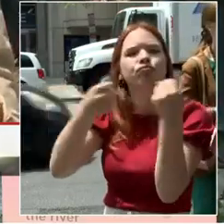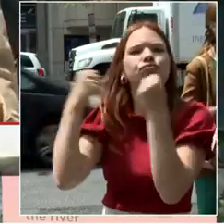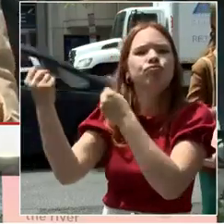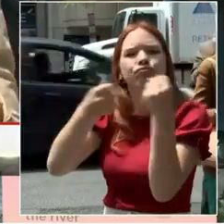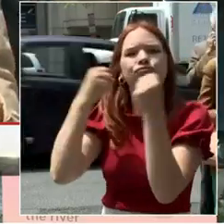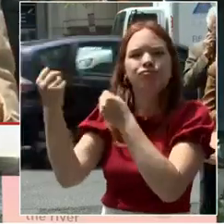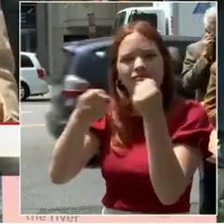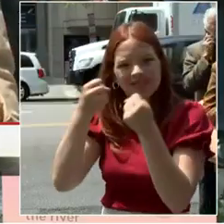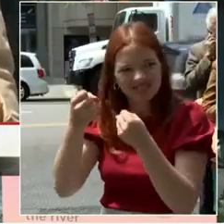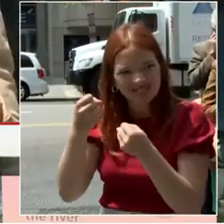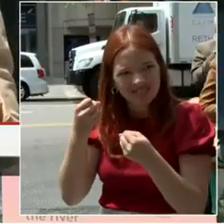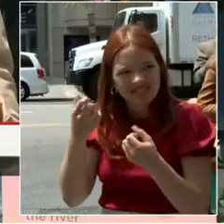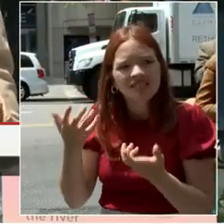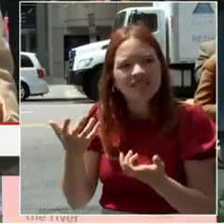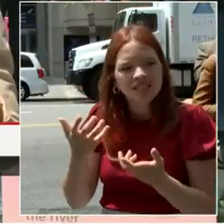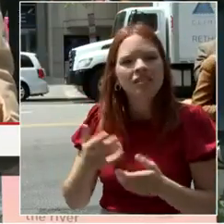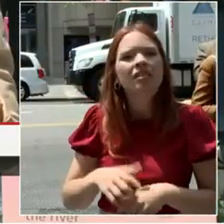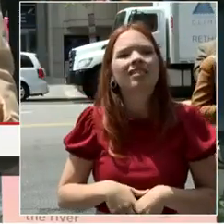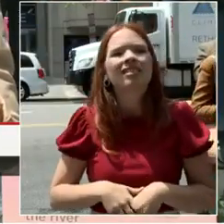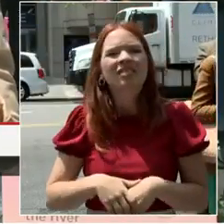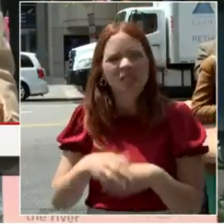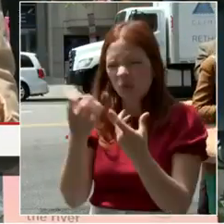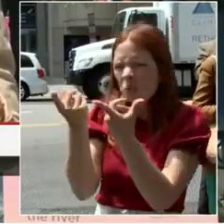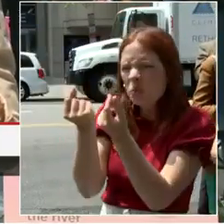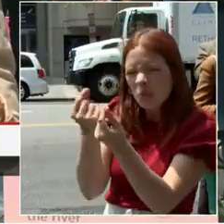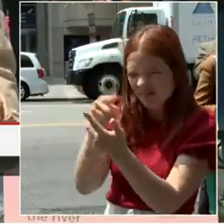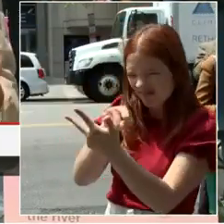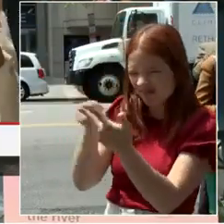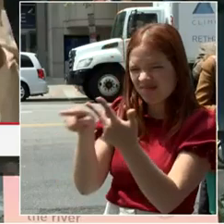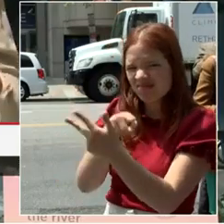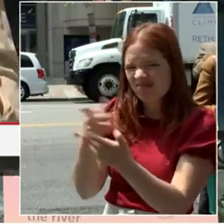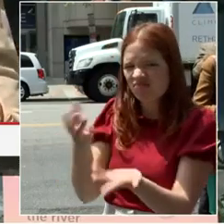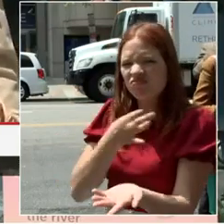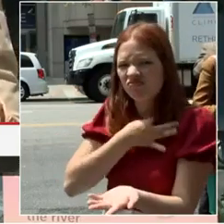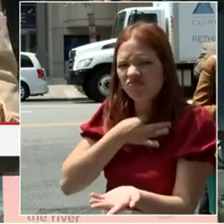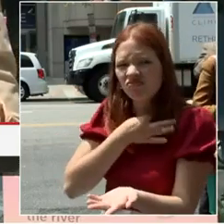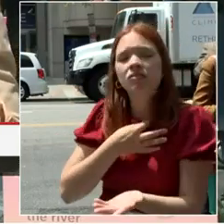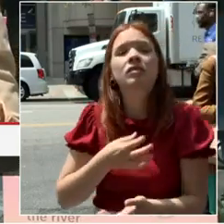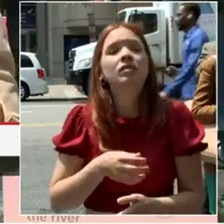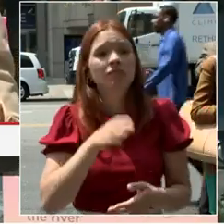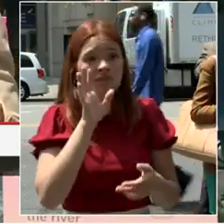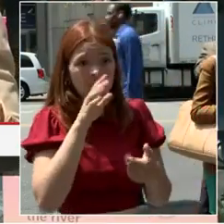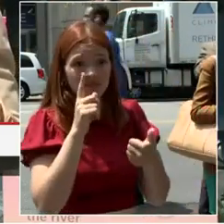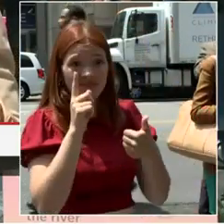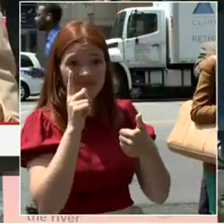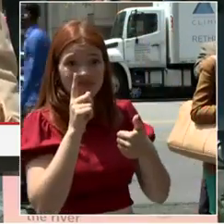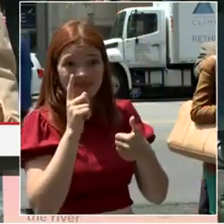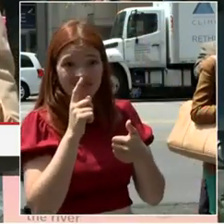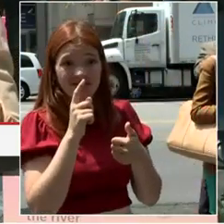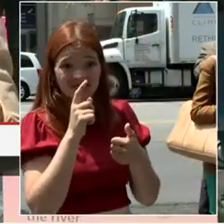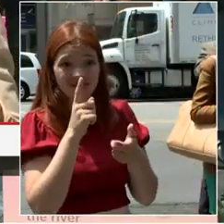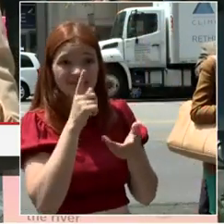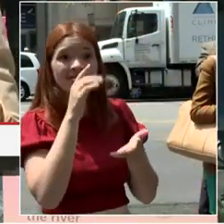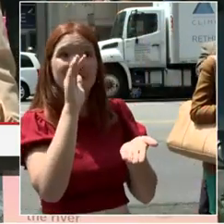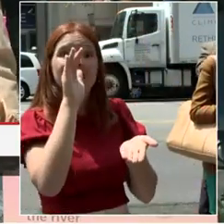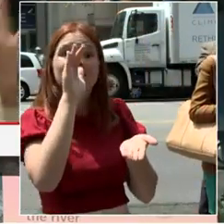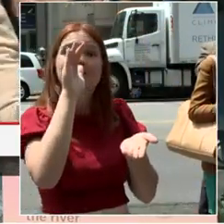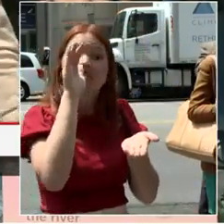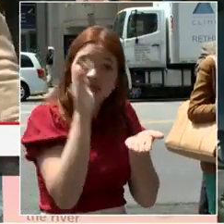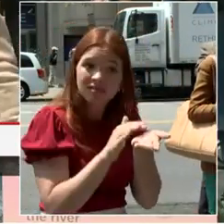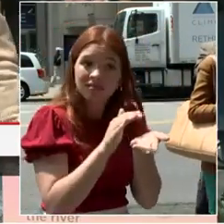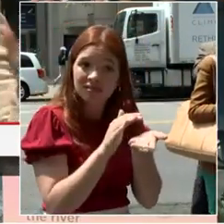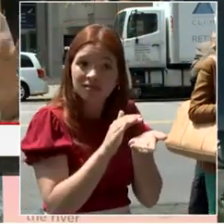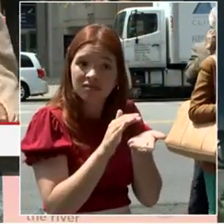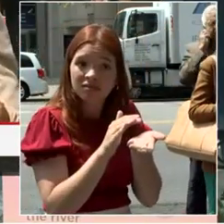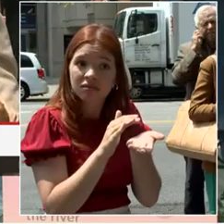seen fewer or less problems. At least I've gotten fewer reports so far this summer, but knock on wood, so we'll work on that. RFK, we